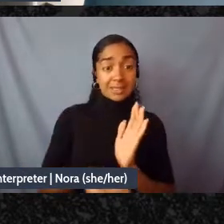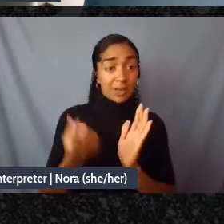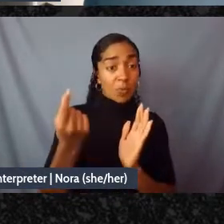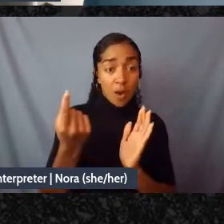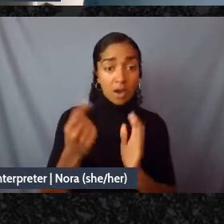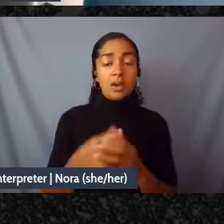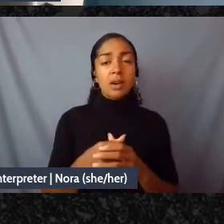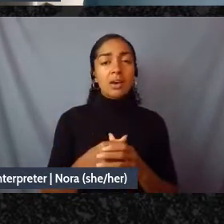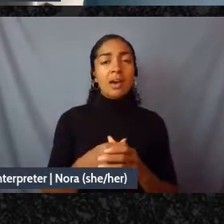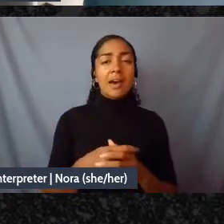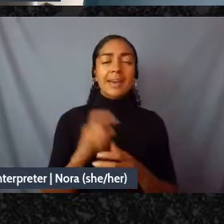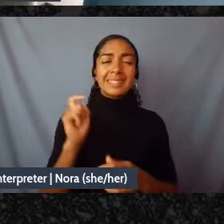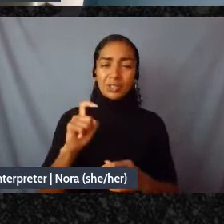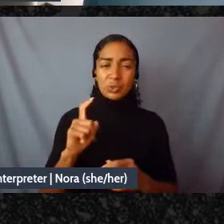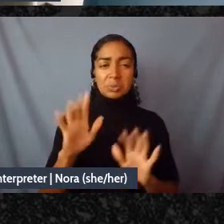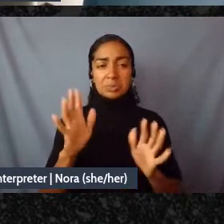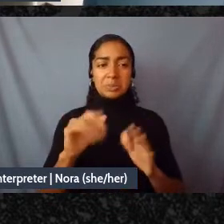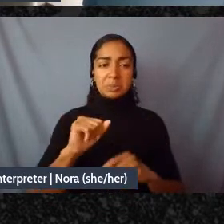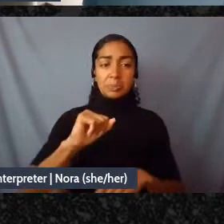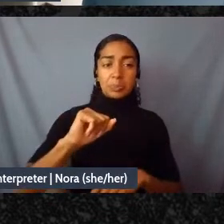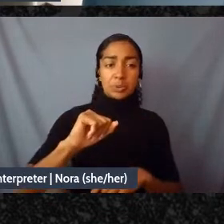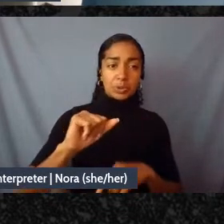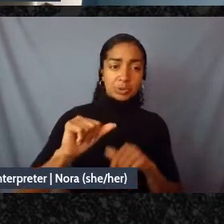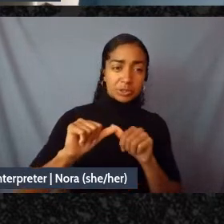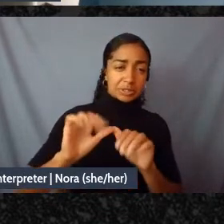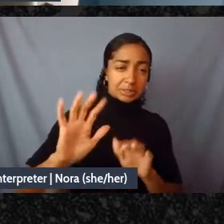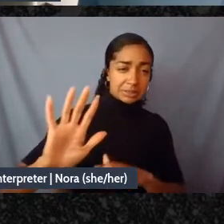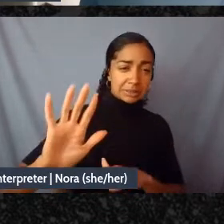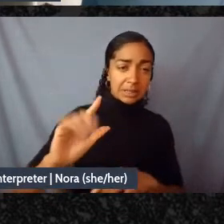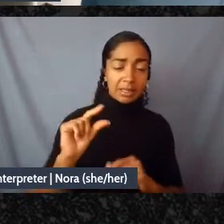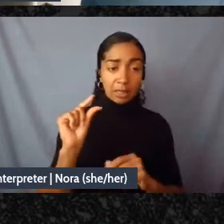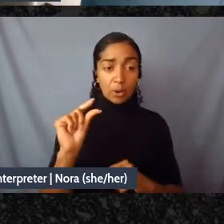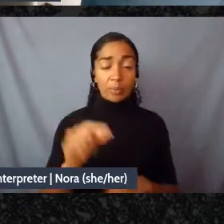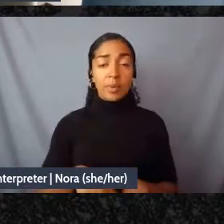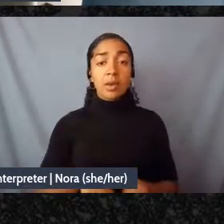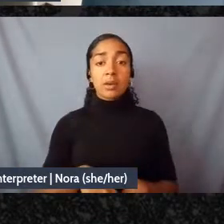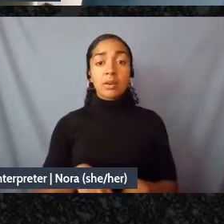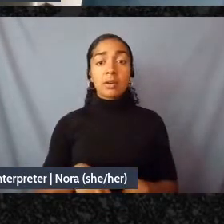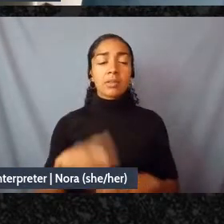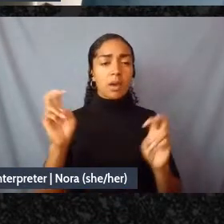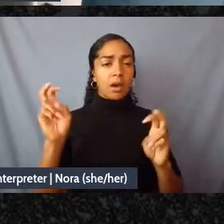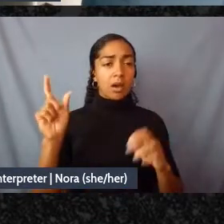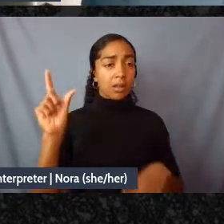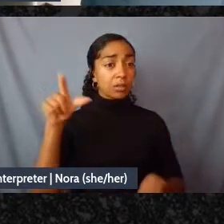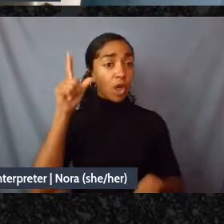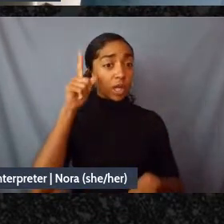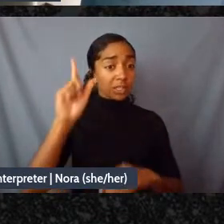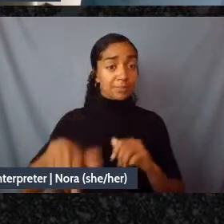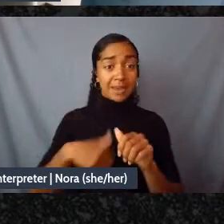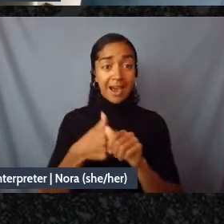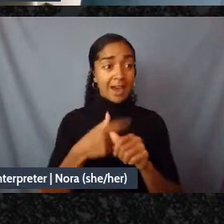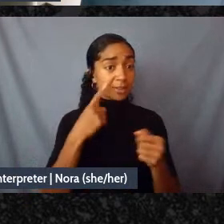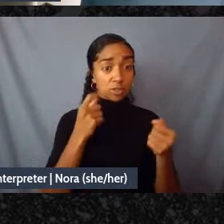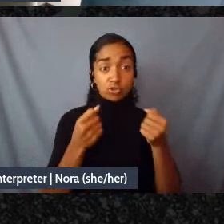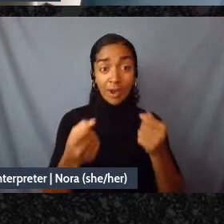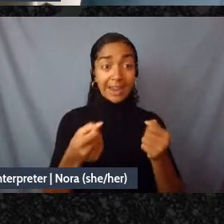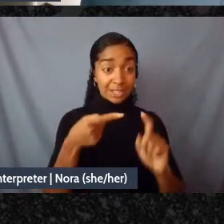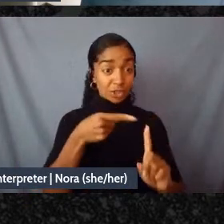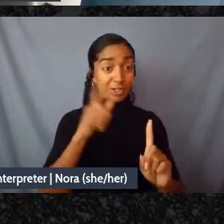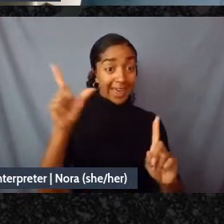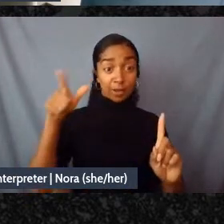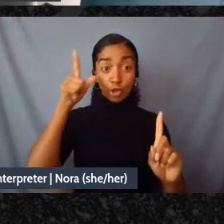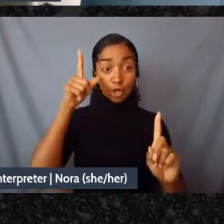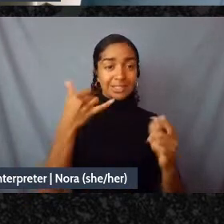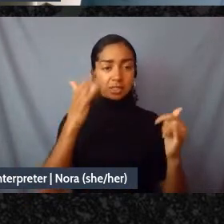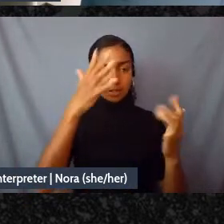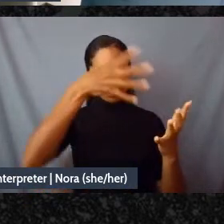push back at is some of the logic behind the strategy is a logic that is still based in the sort